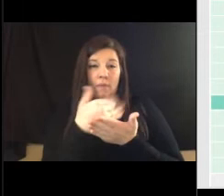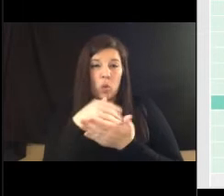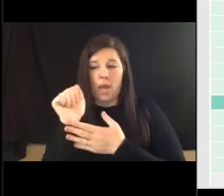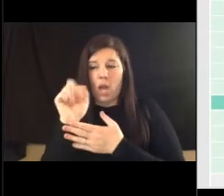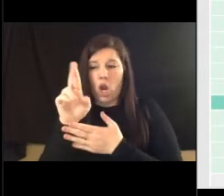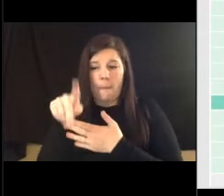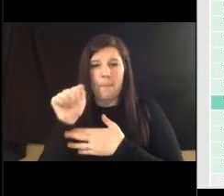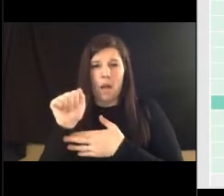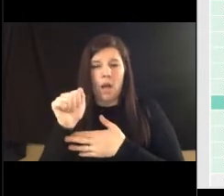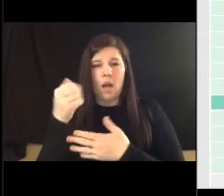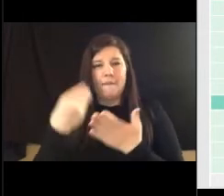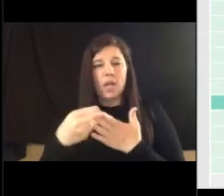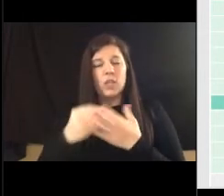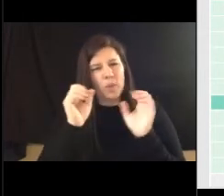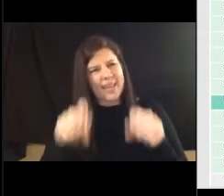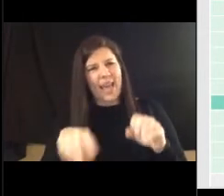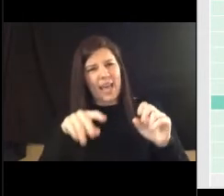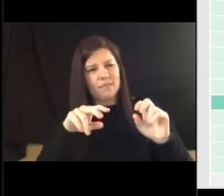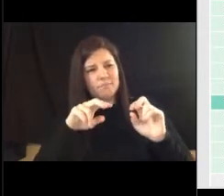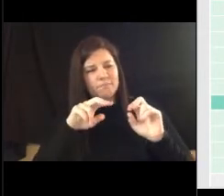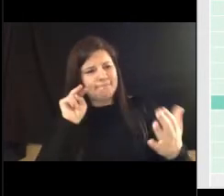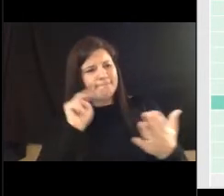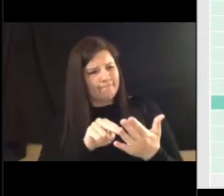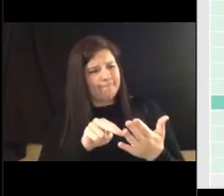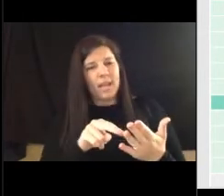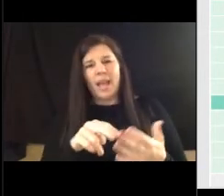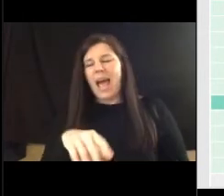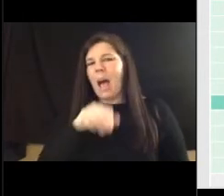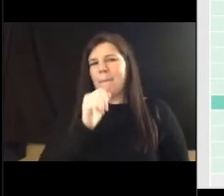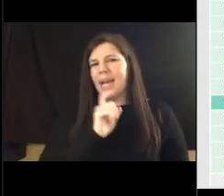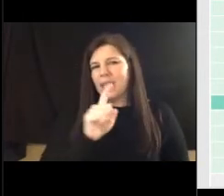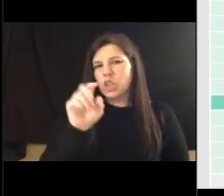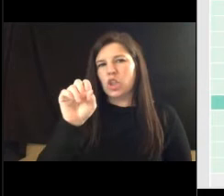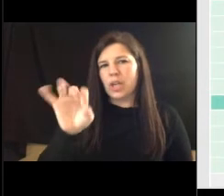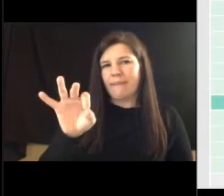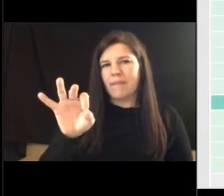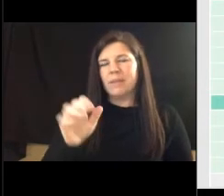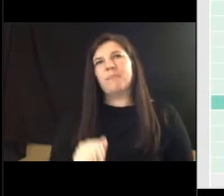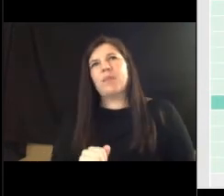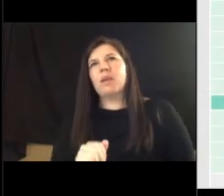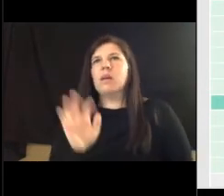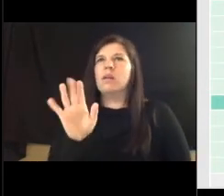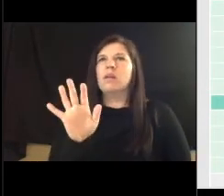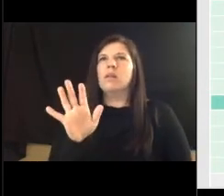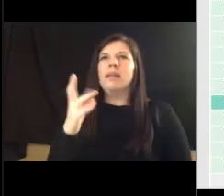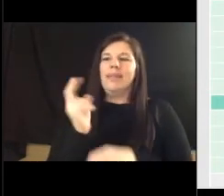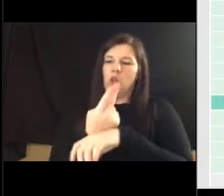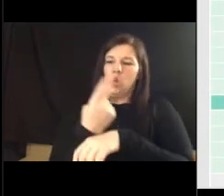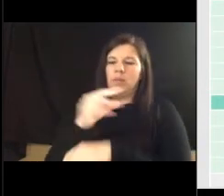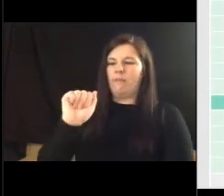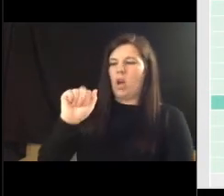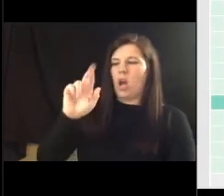administration and see um i'm not sure though that it's any it it the use of arpa funds have been